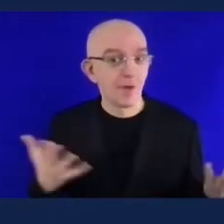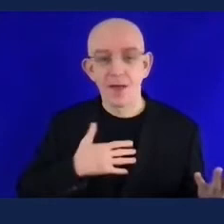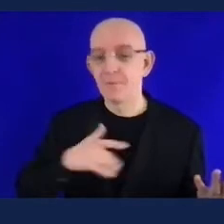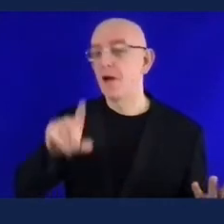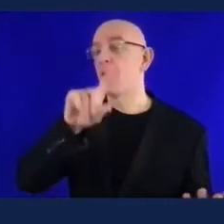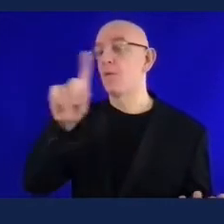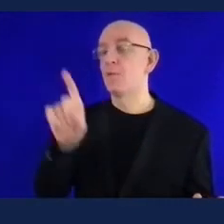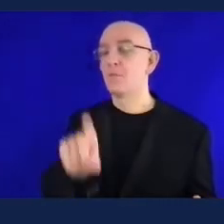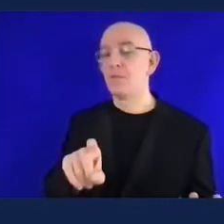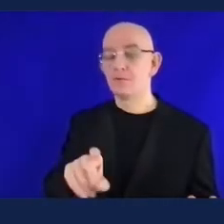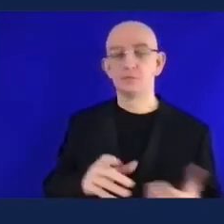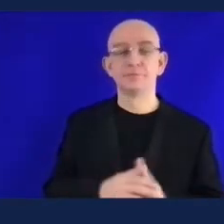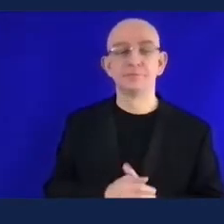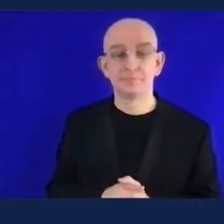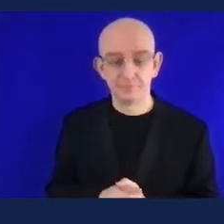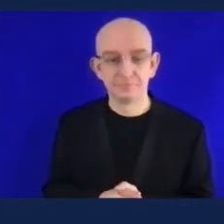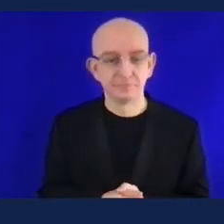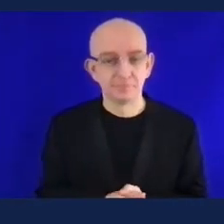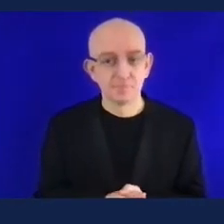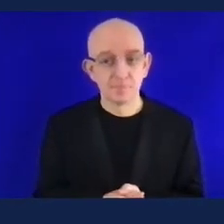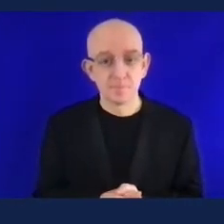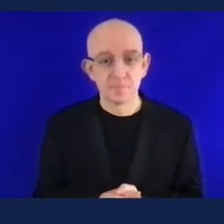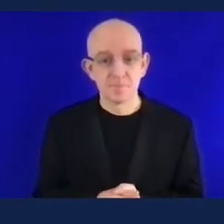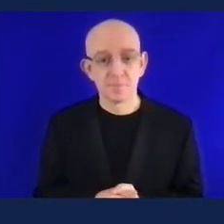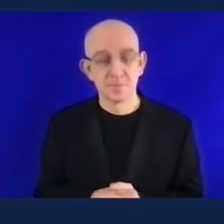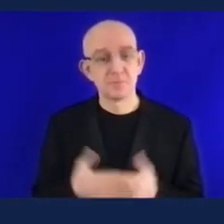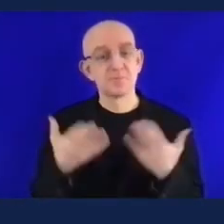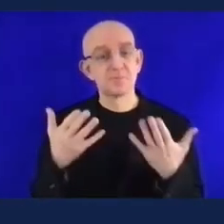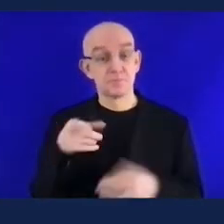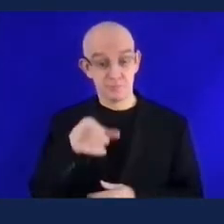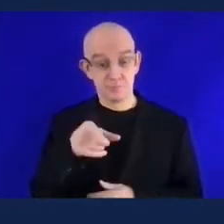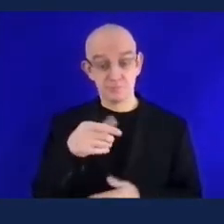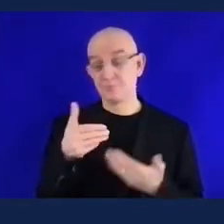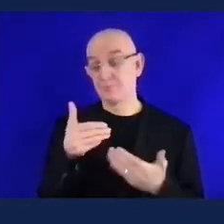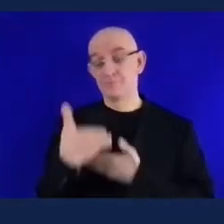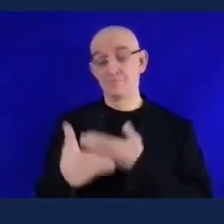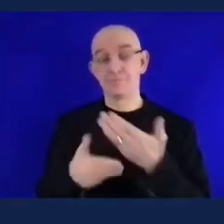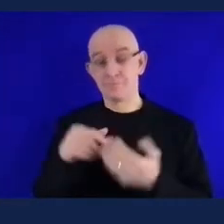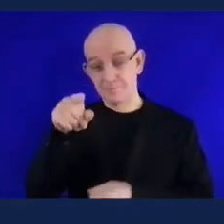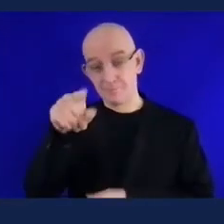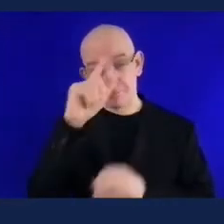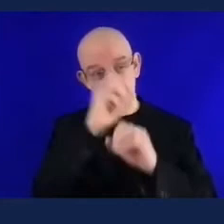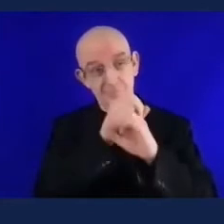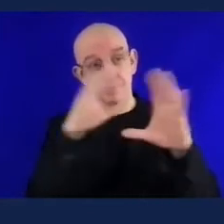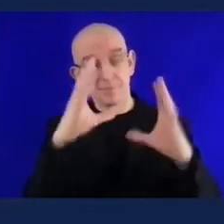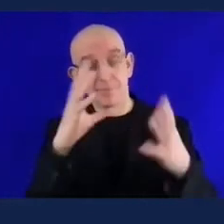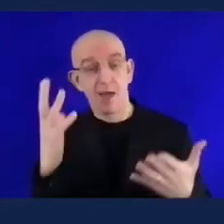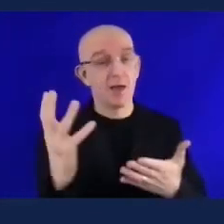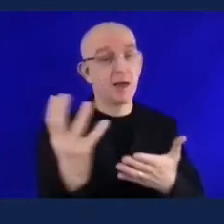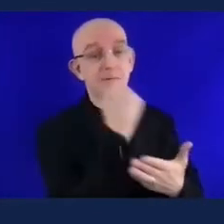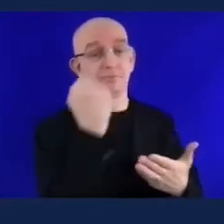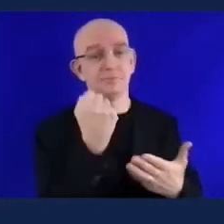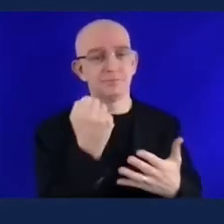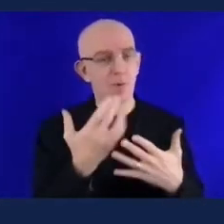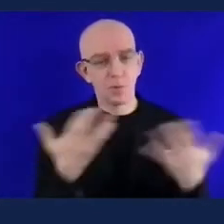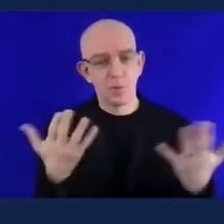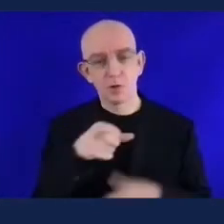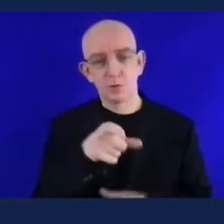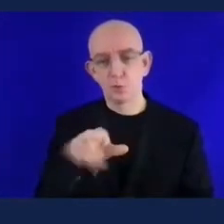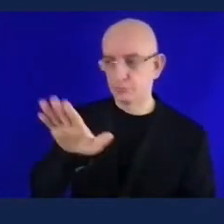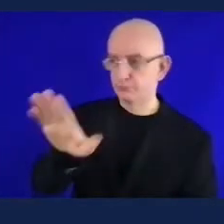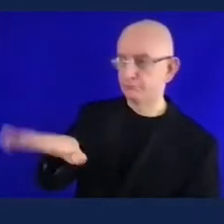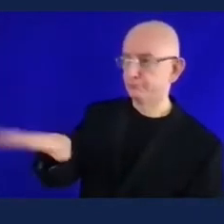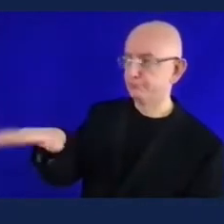yours for their expertise and and access to community to actually create human centered designed uh